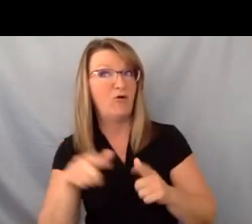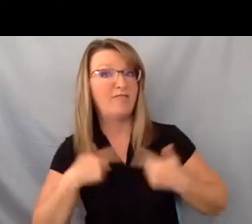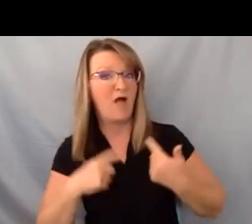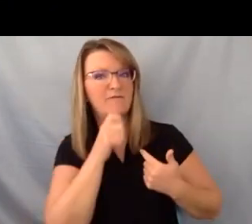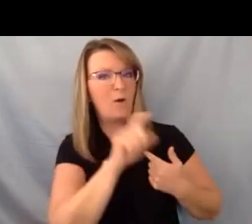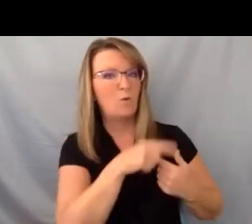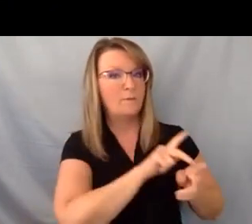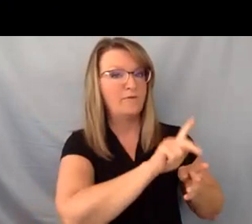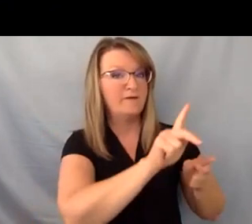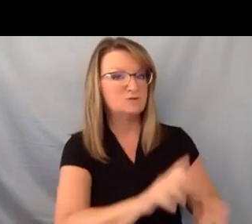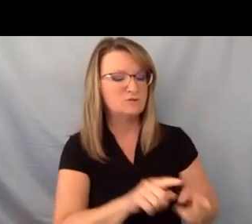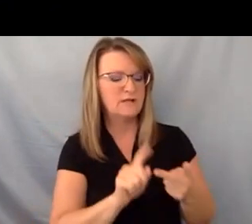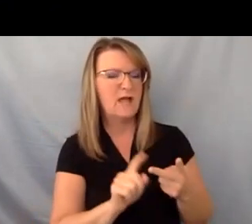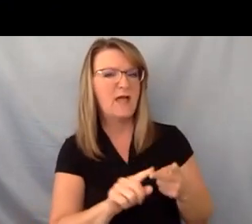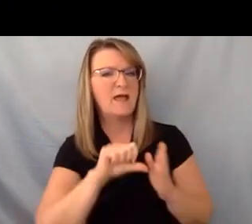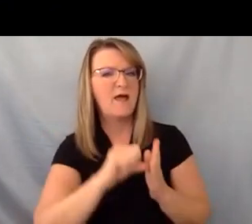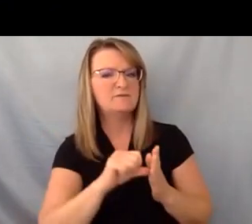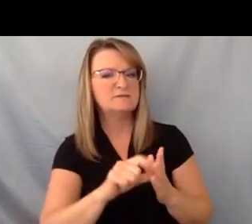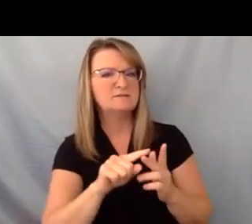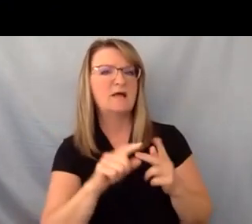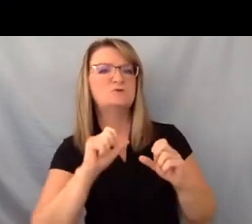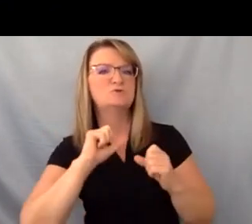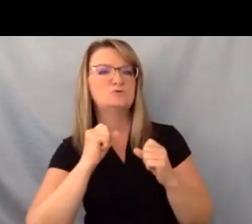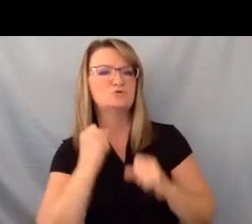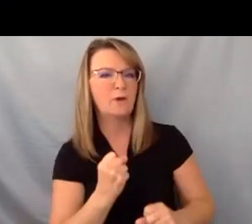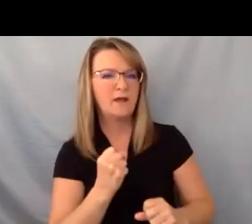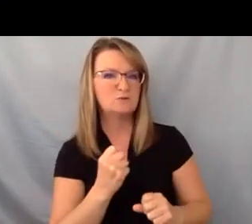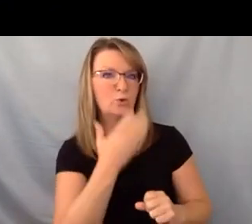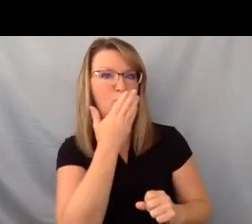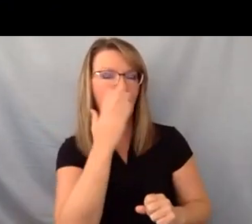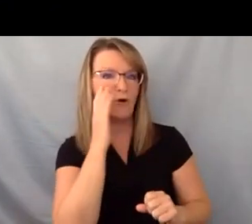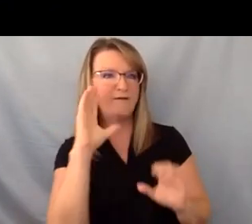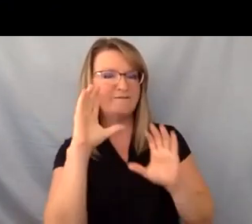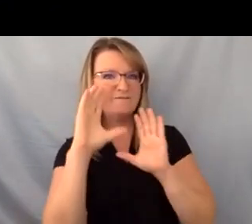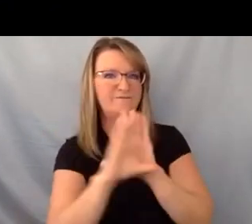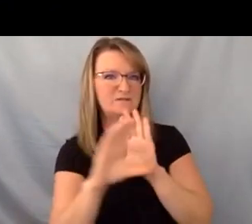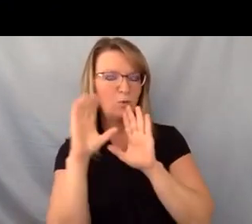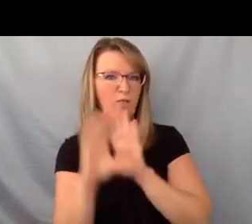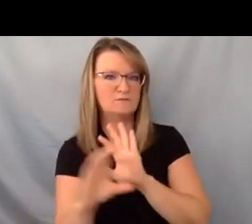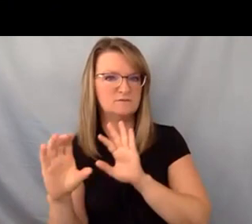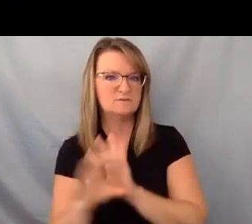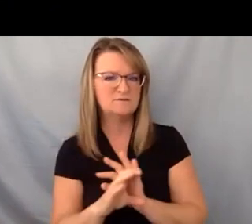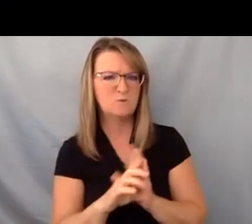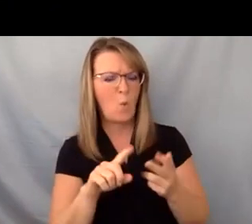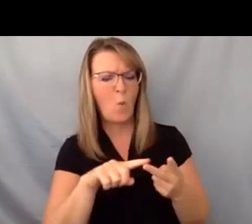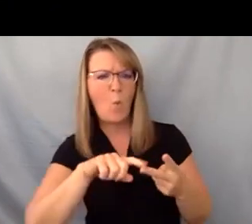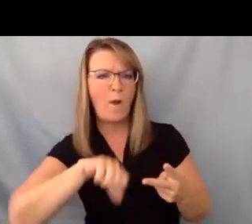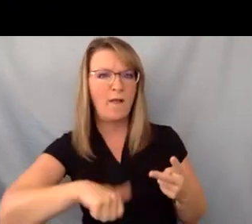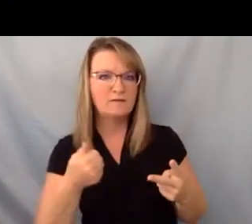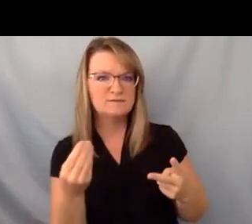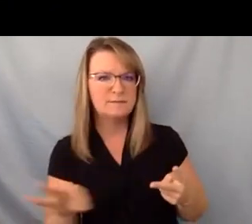and also the emphasis on stress strengths with great visuals is this is this right and what else might be important